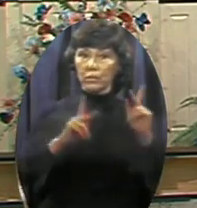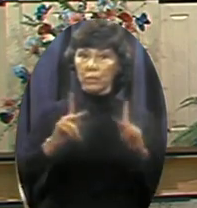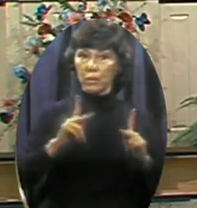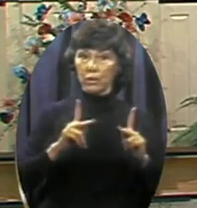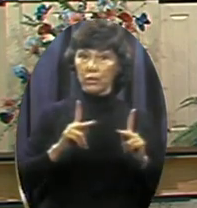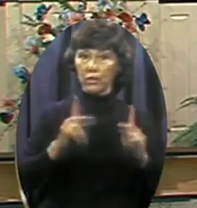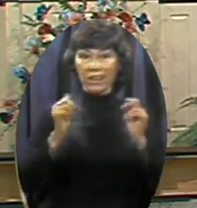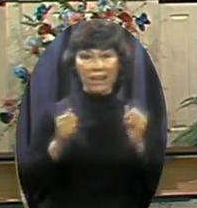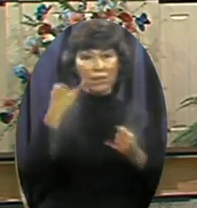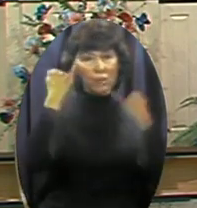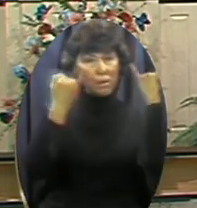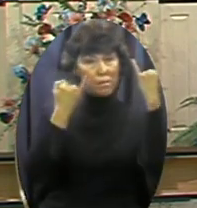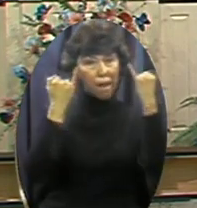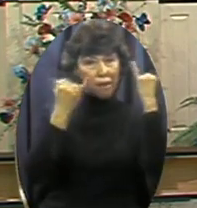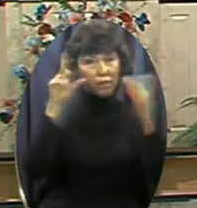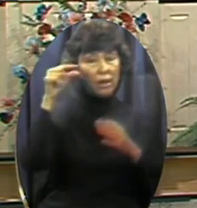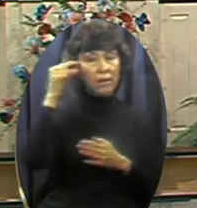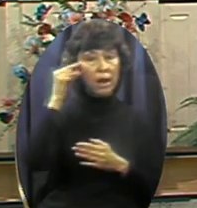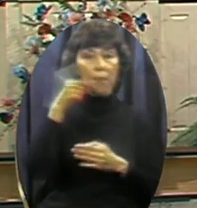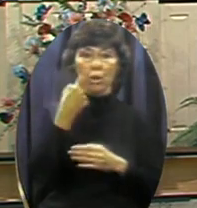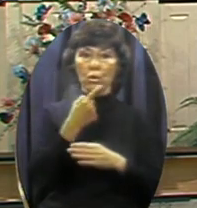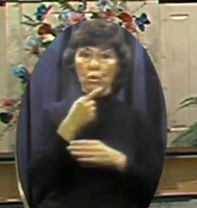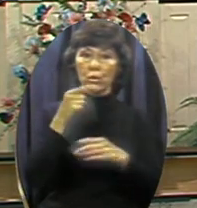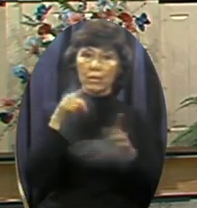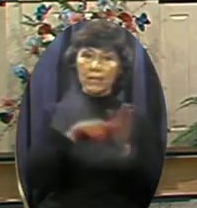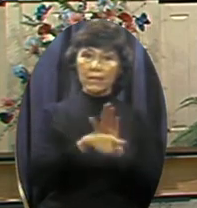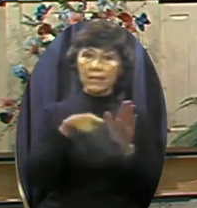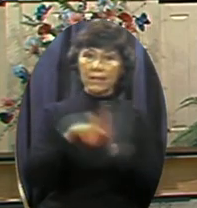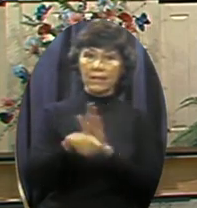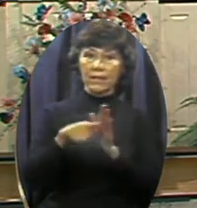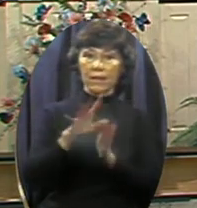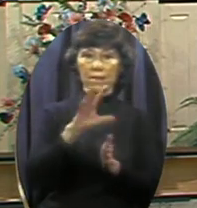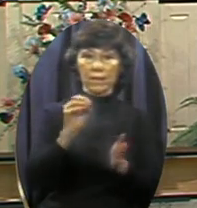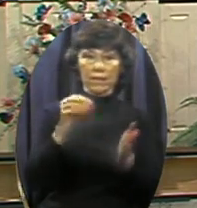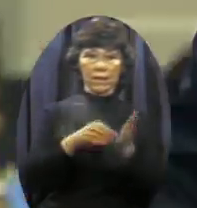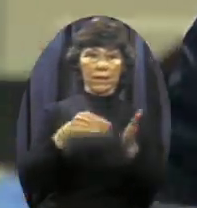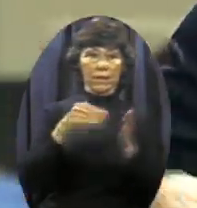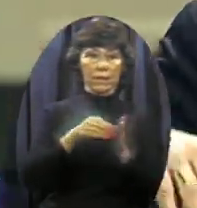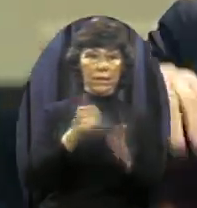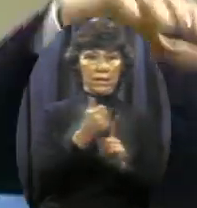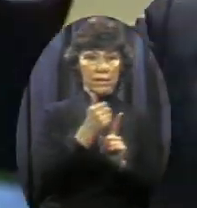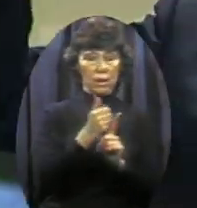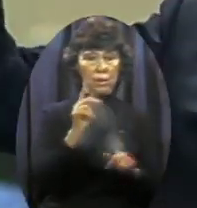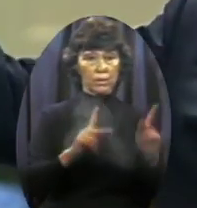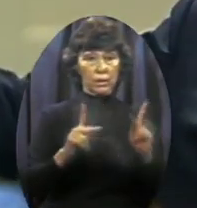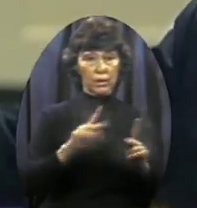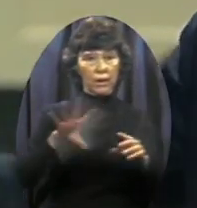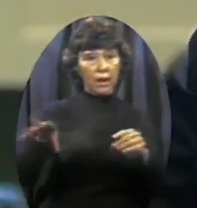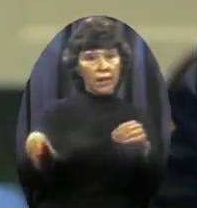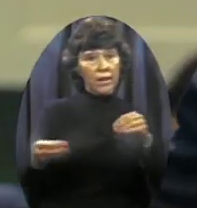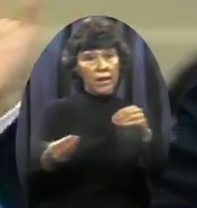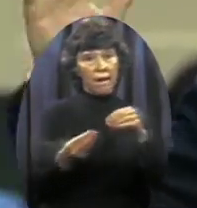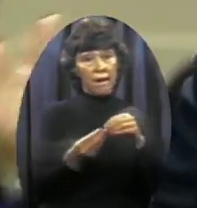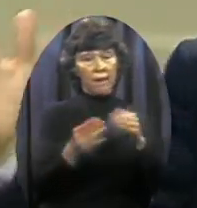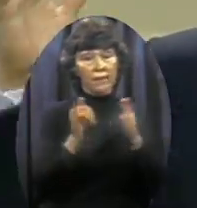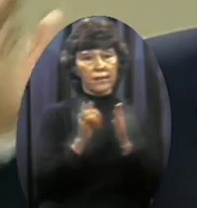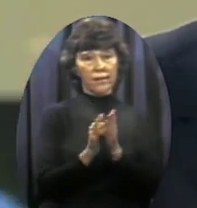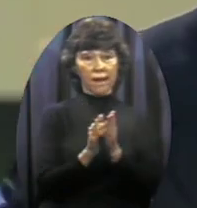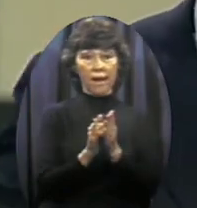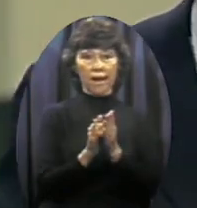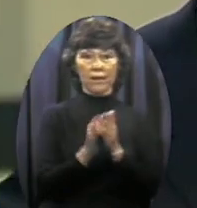murdered 50 million of its own people? And add to that The total worldwide Of